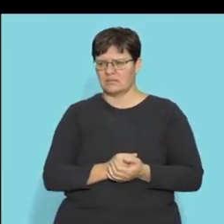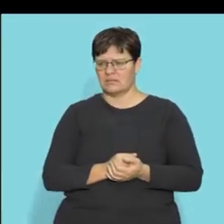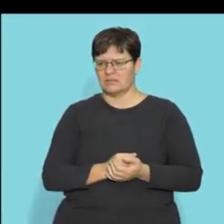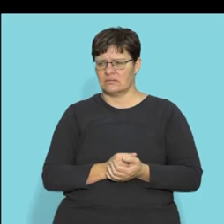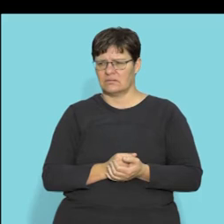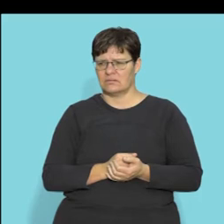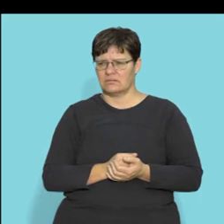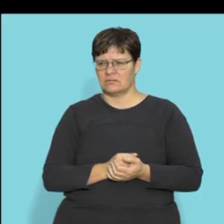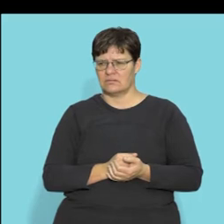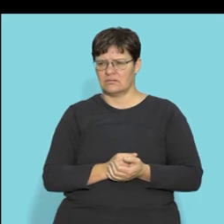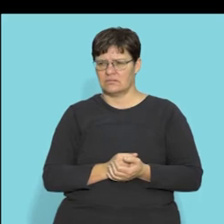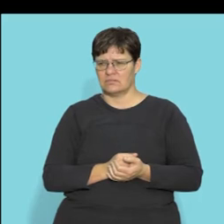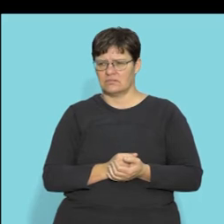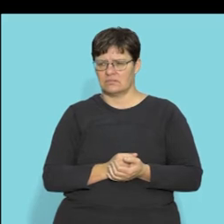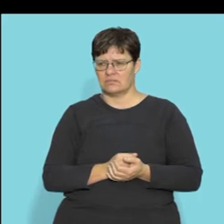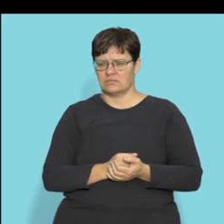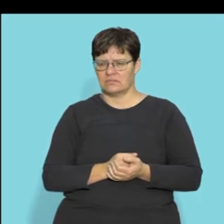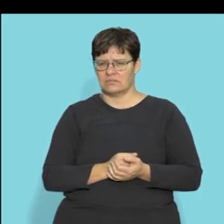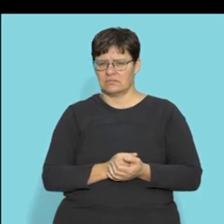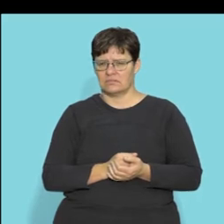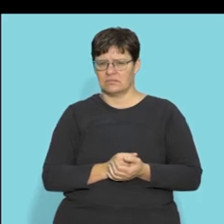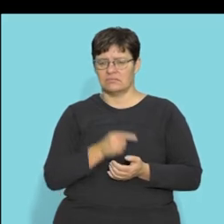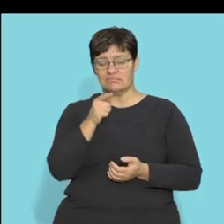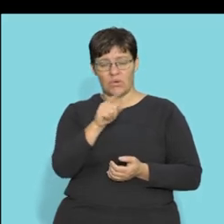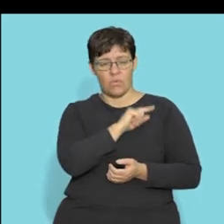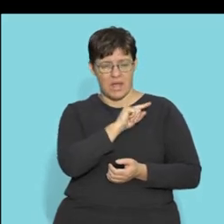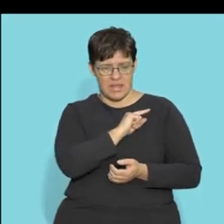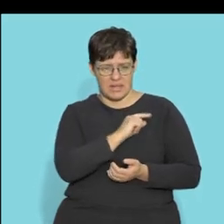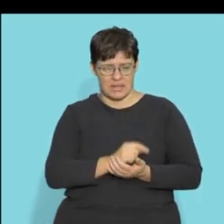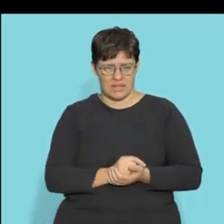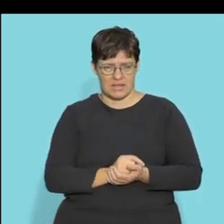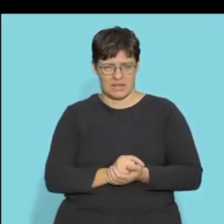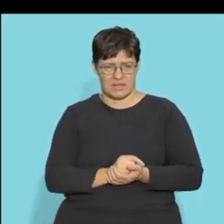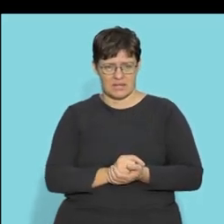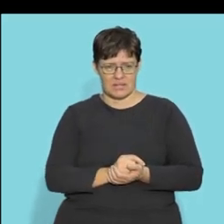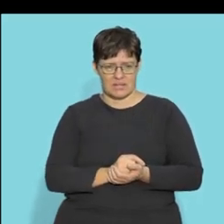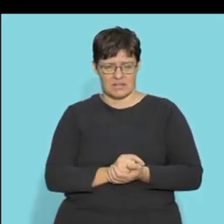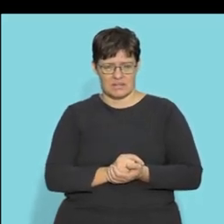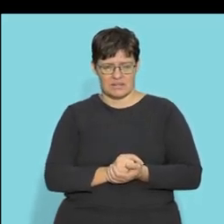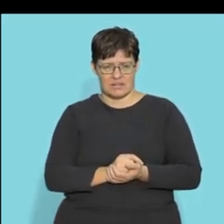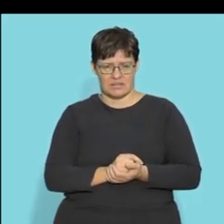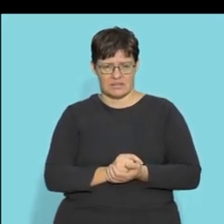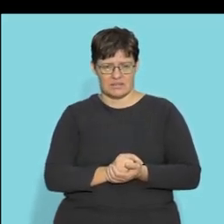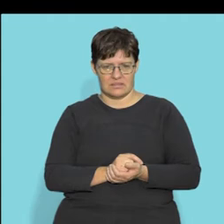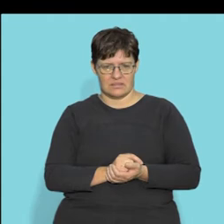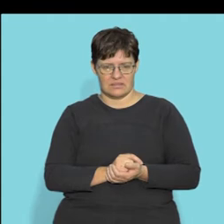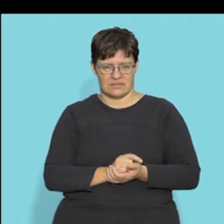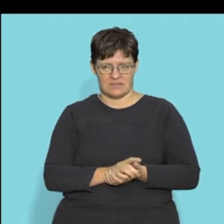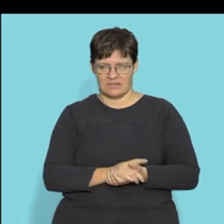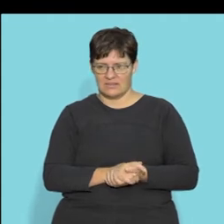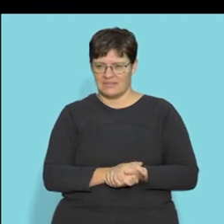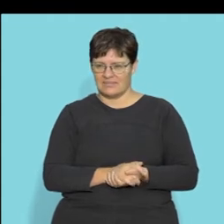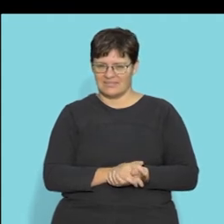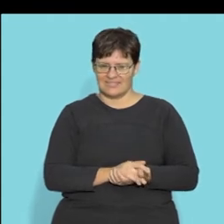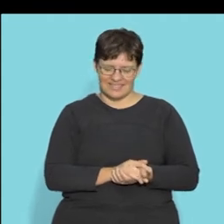that is that is because that is because